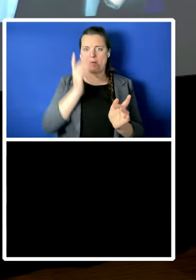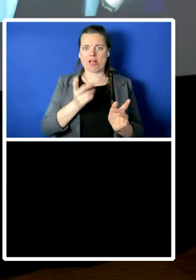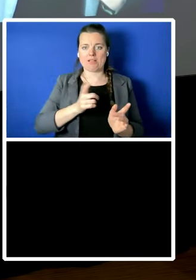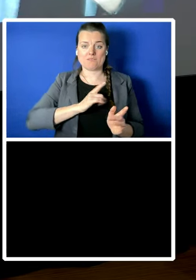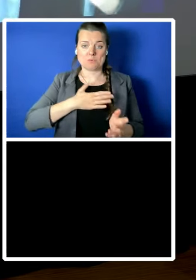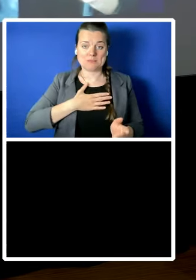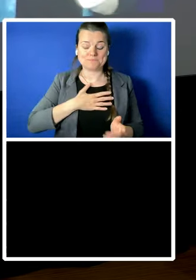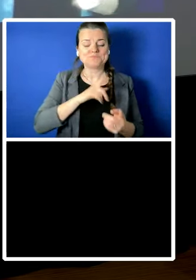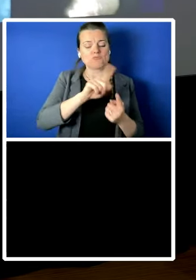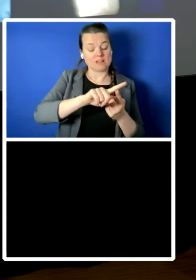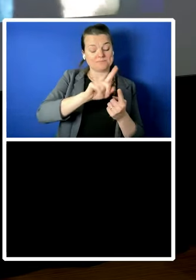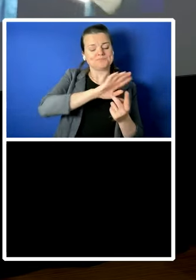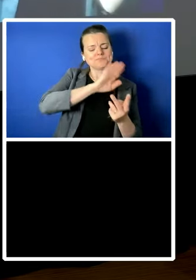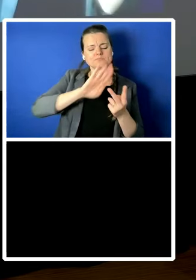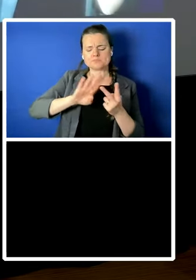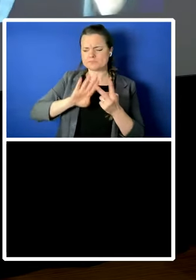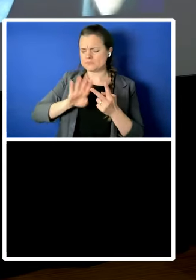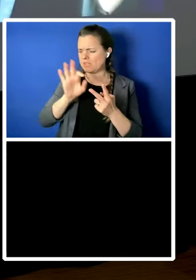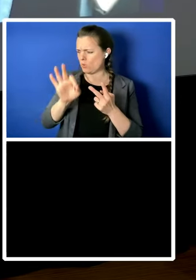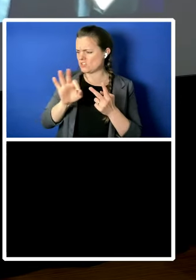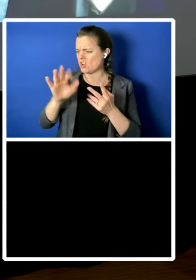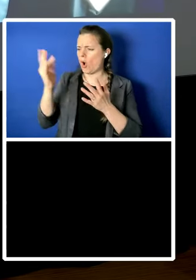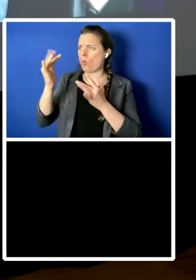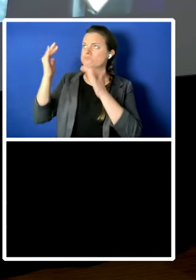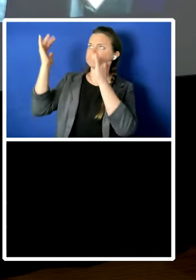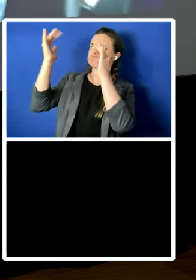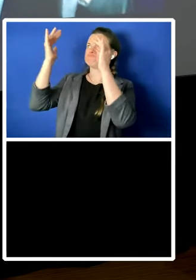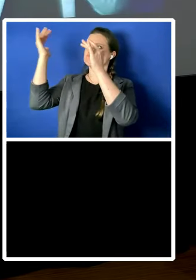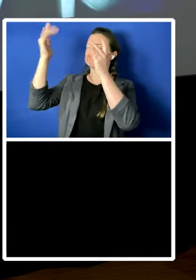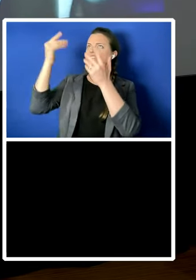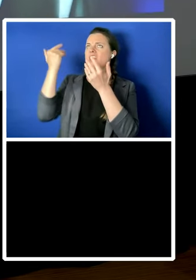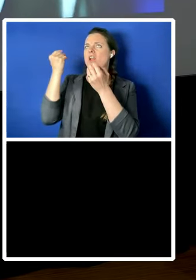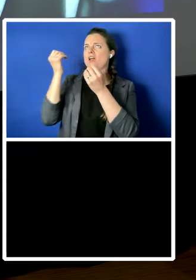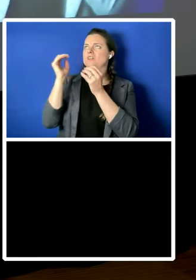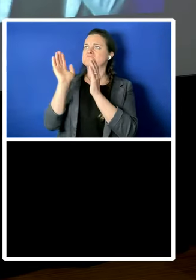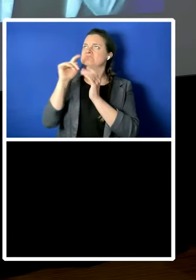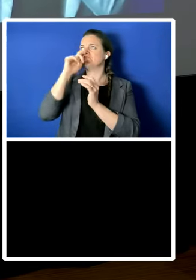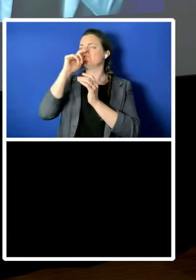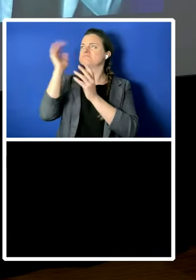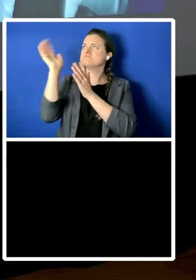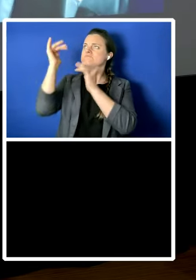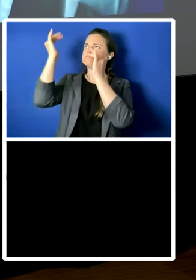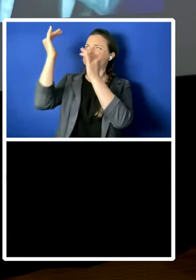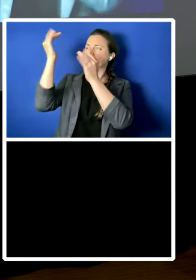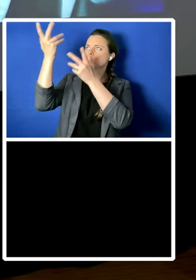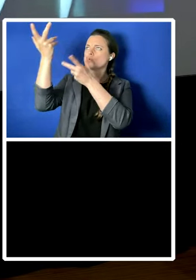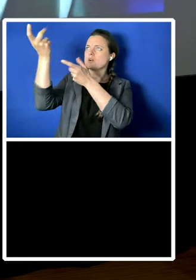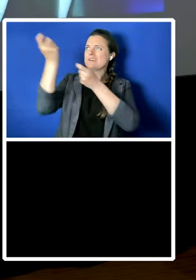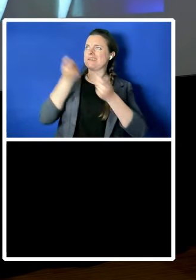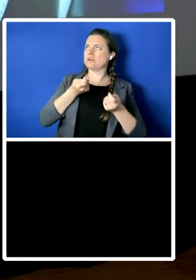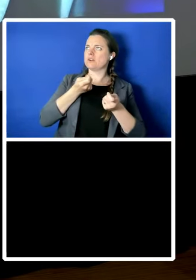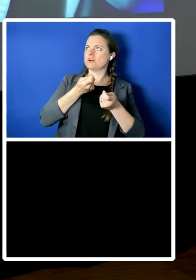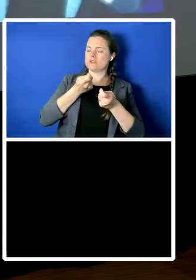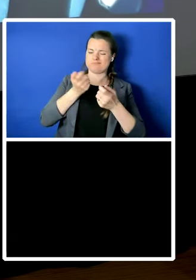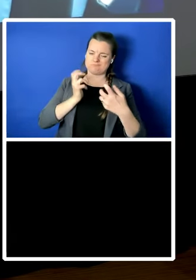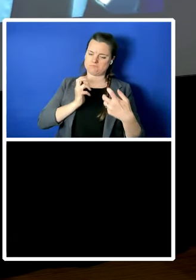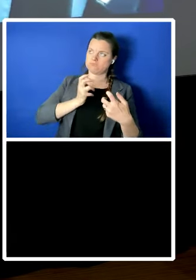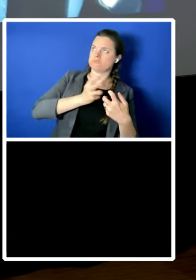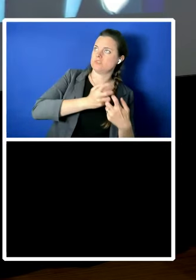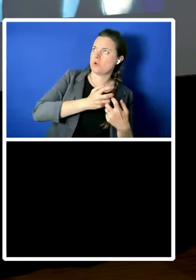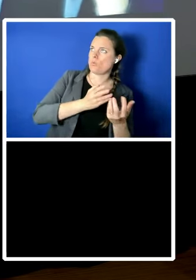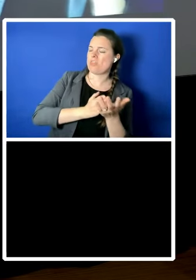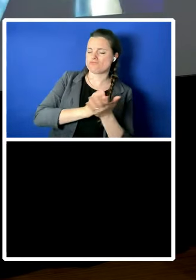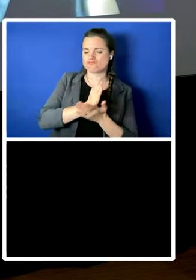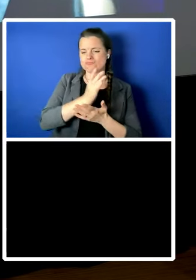lofty ideals as opposed to to to to making rights real for i suppose we could say